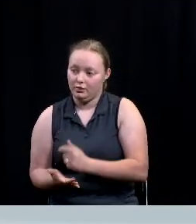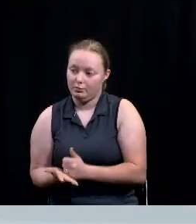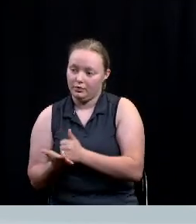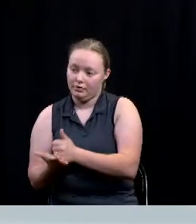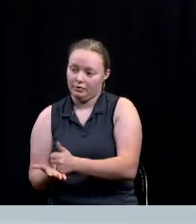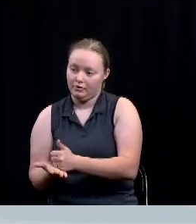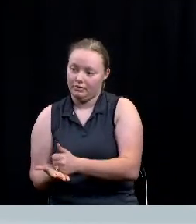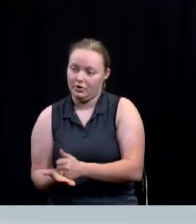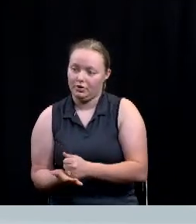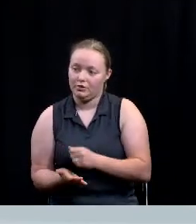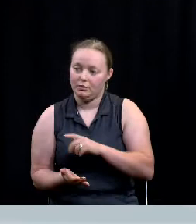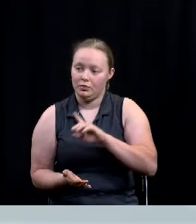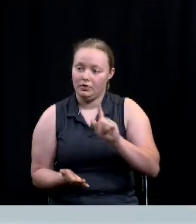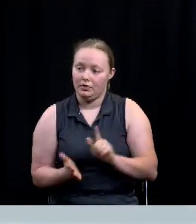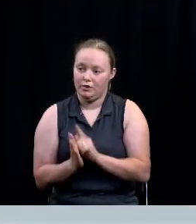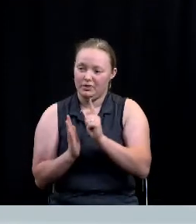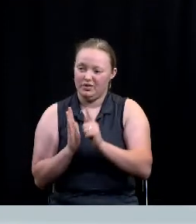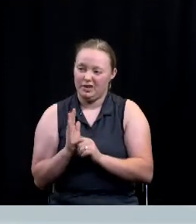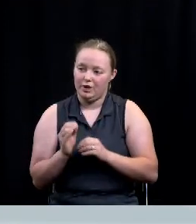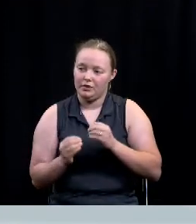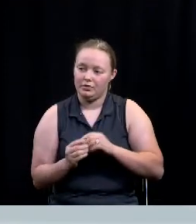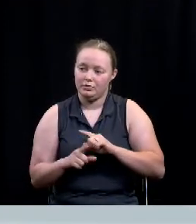hotline through a toll-free number